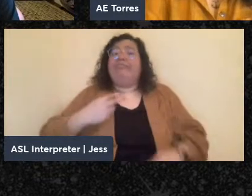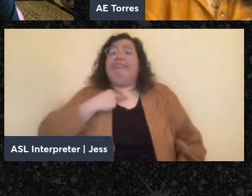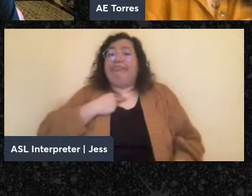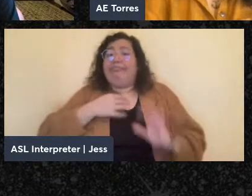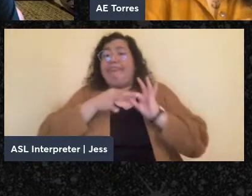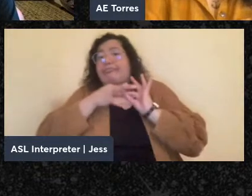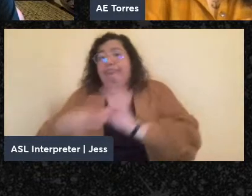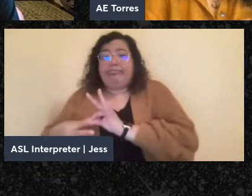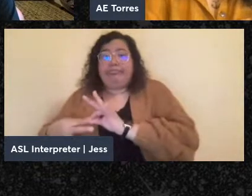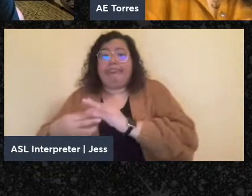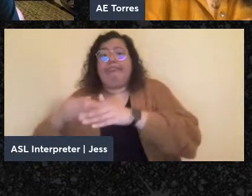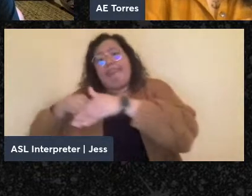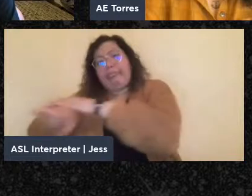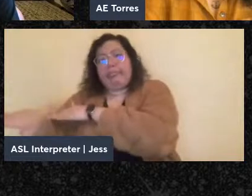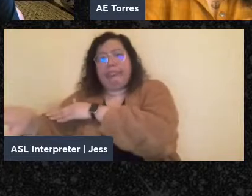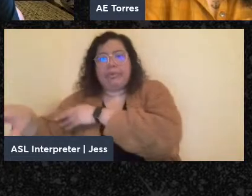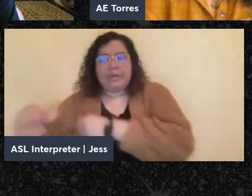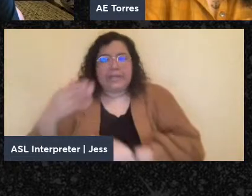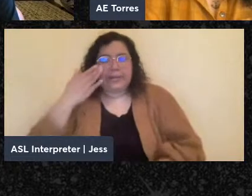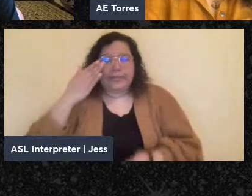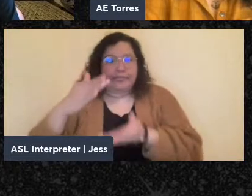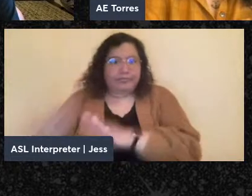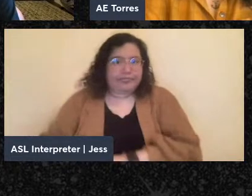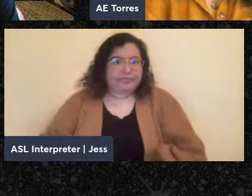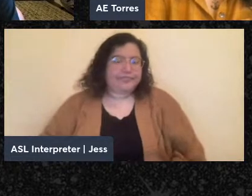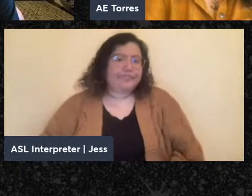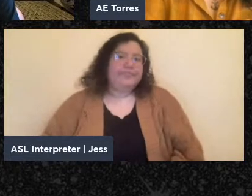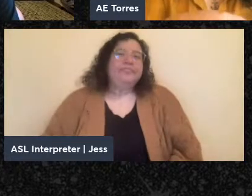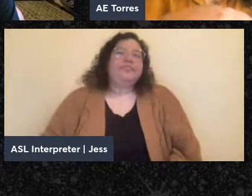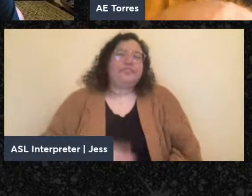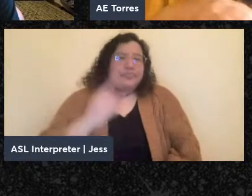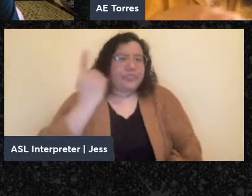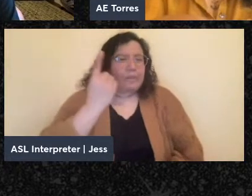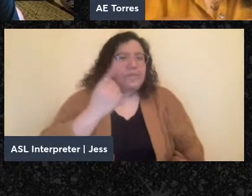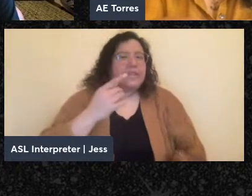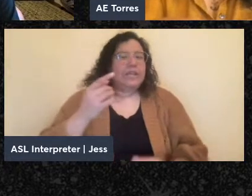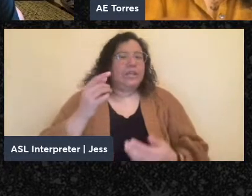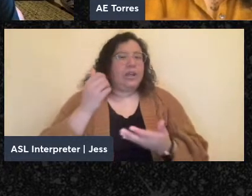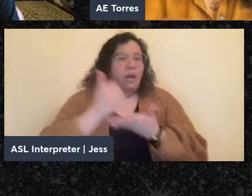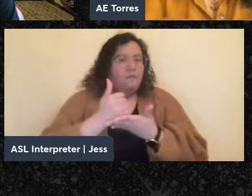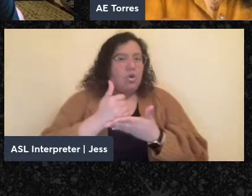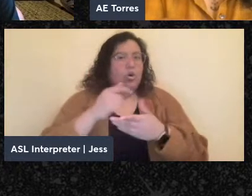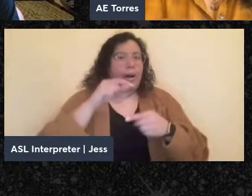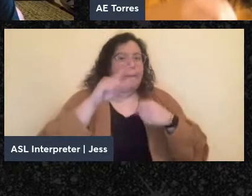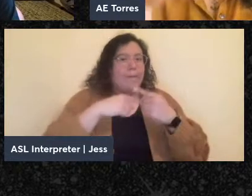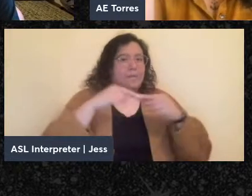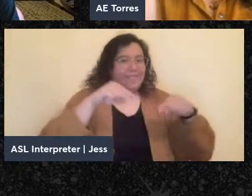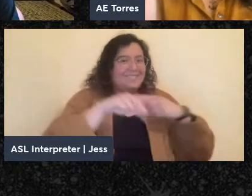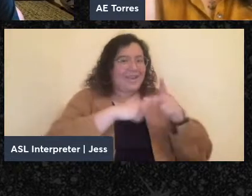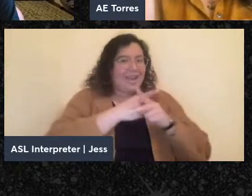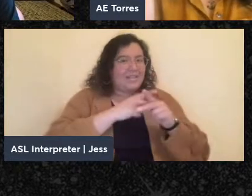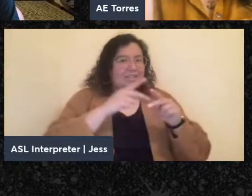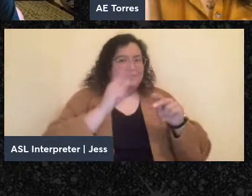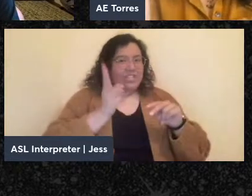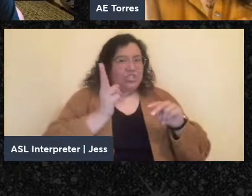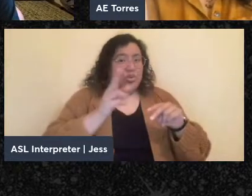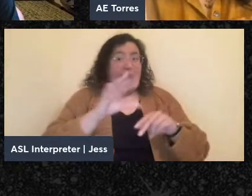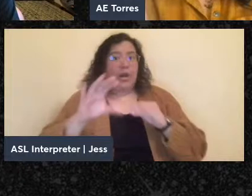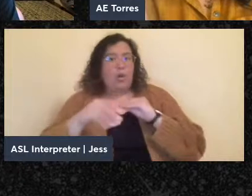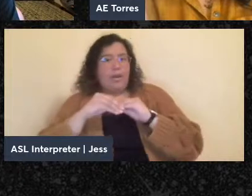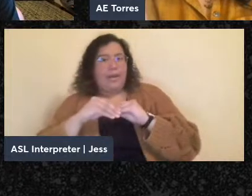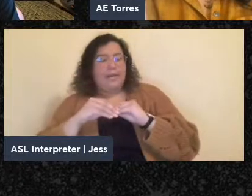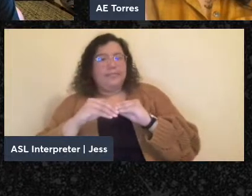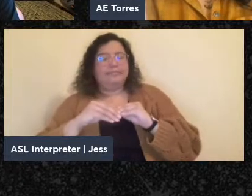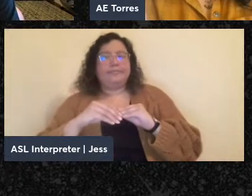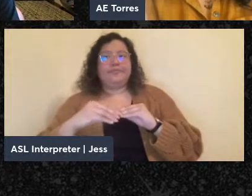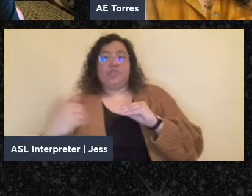that's one of the things that I find useful about this, about these kinds of histories. And I'll just mention one more thing is that to the last